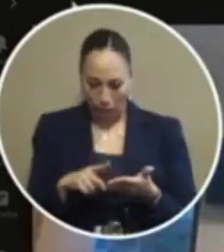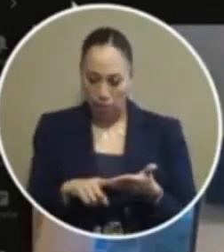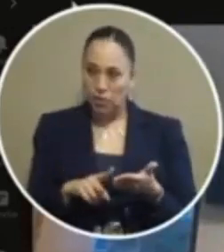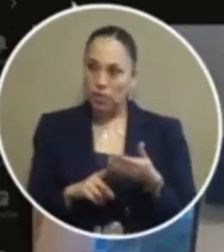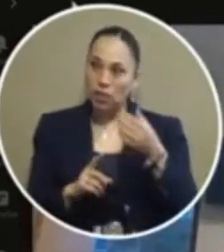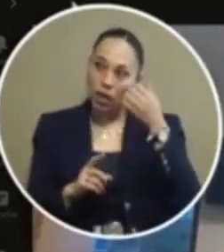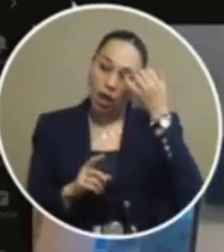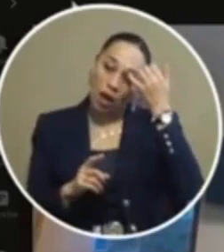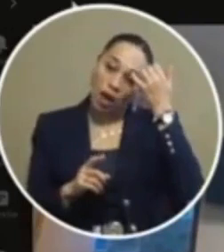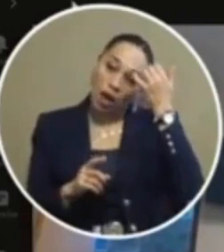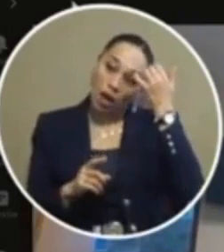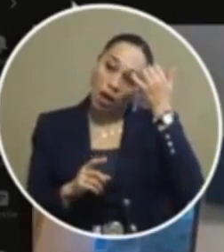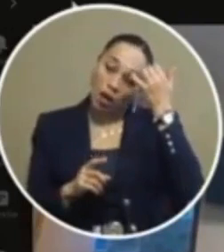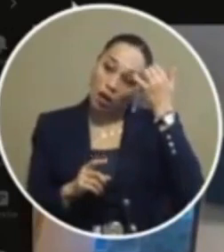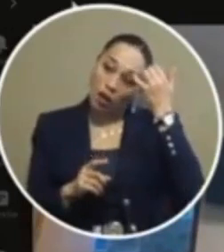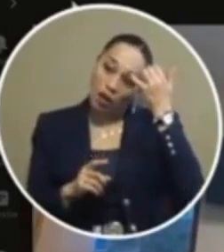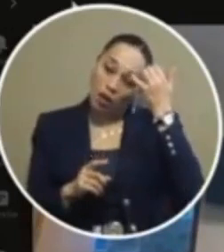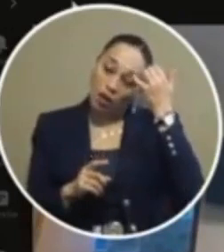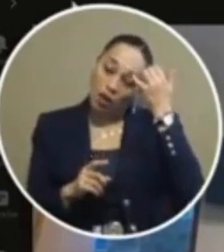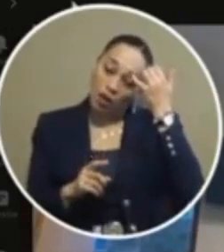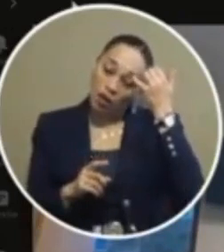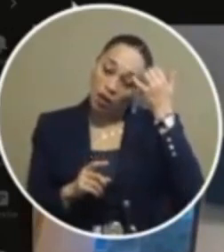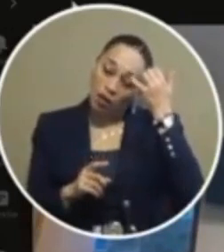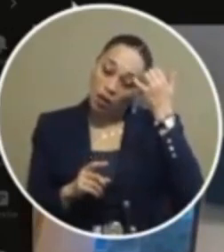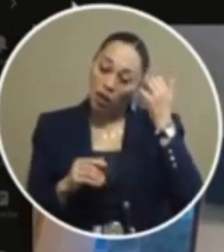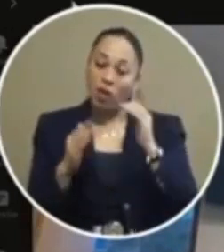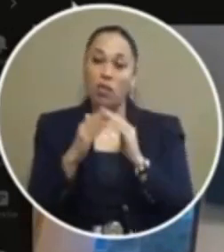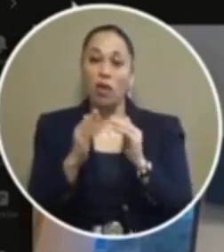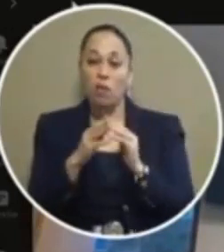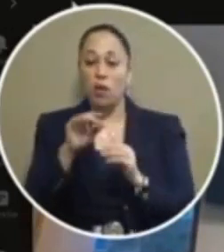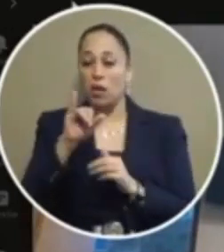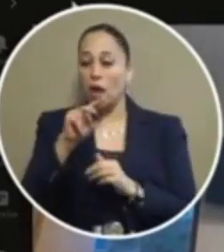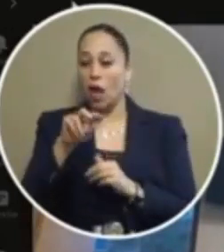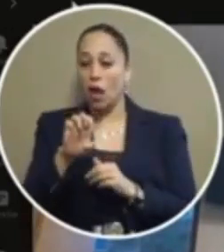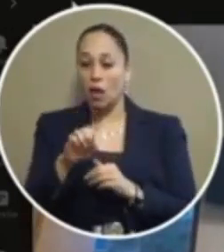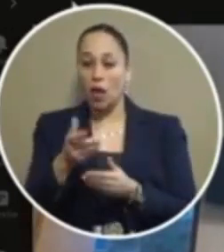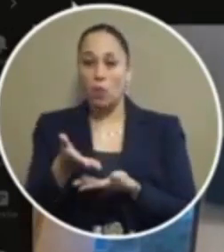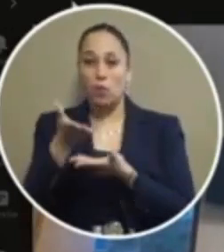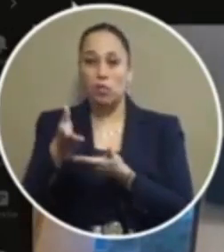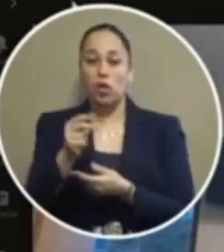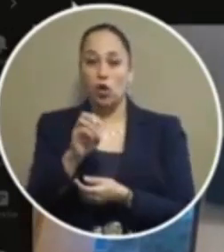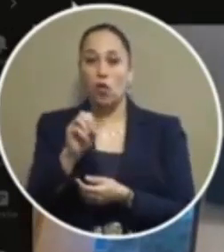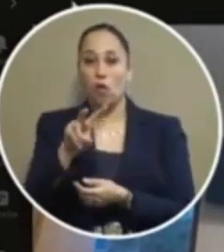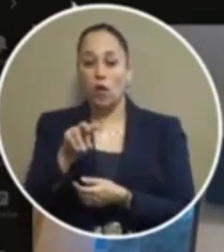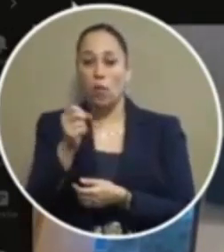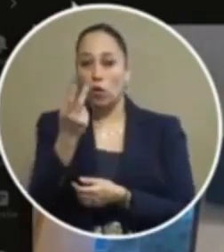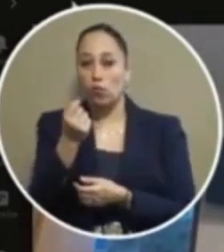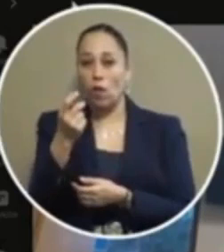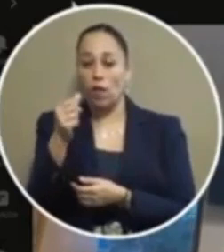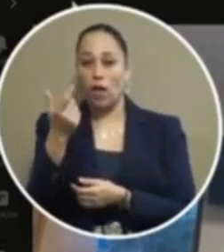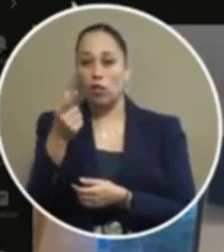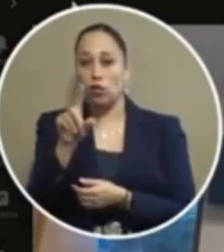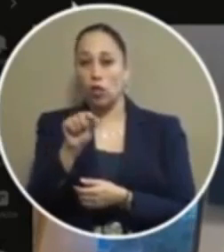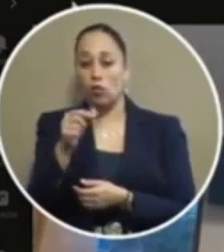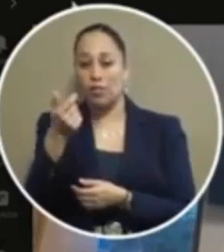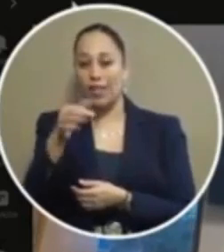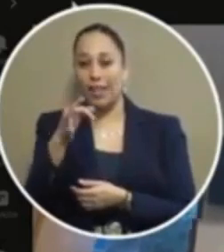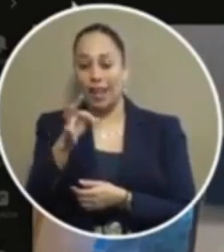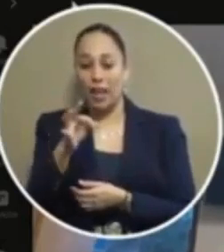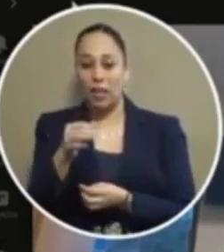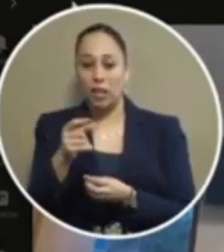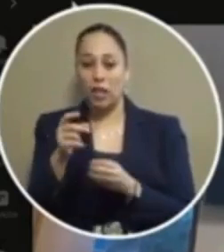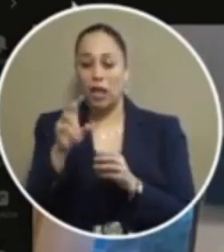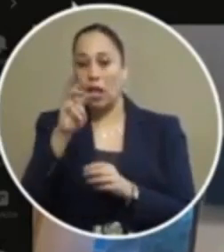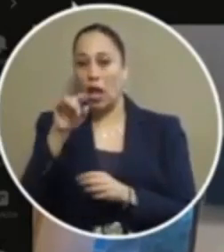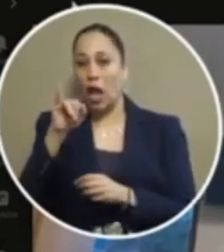press the meeting item that was presented back in november november 12 of 2019 in council directed staff to postpone the